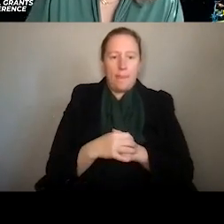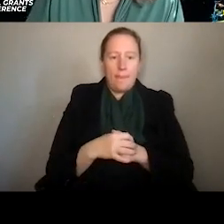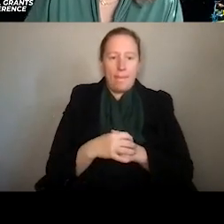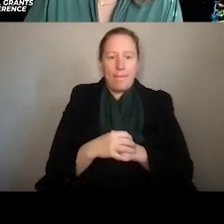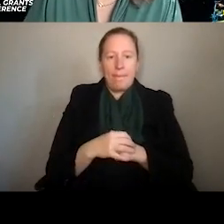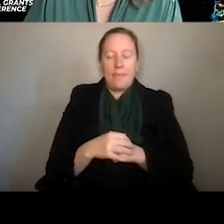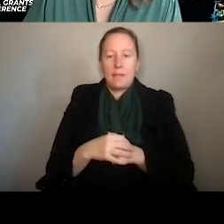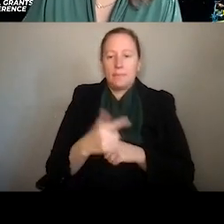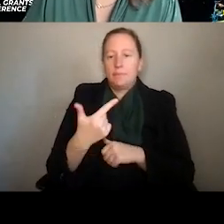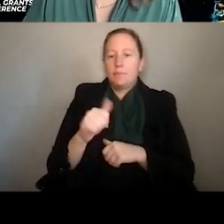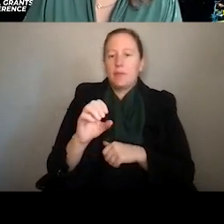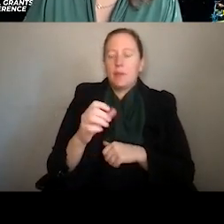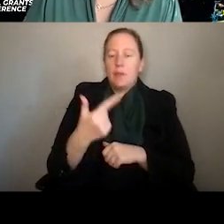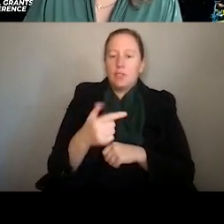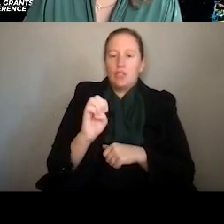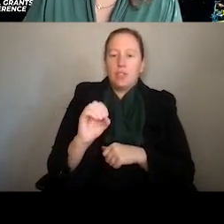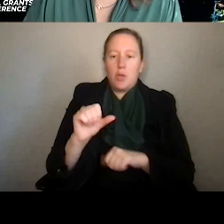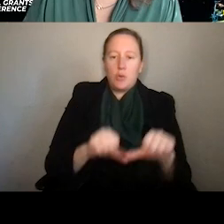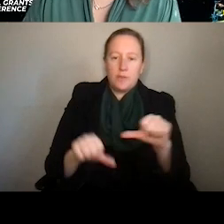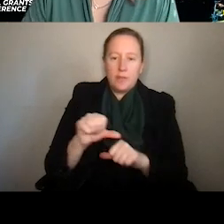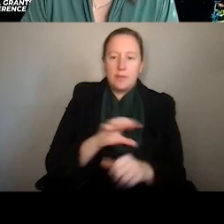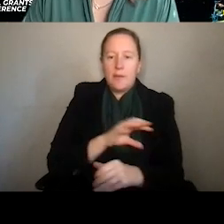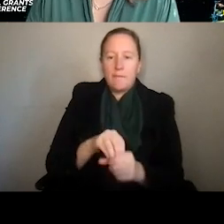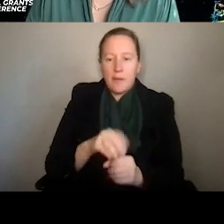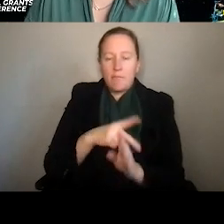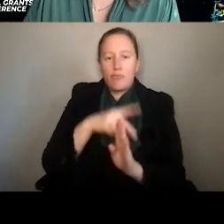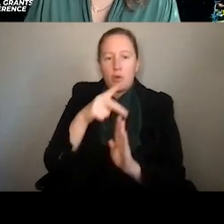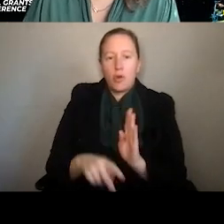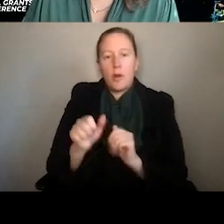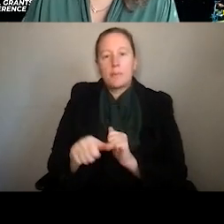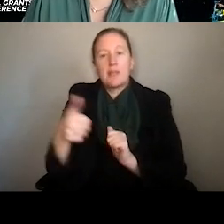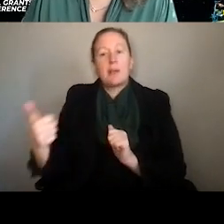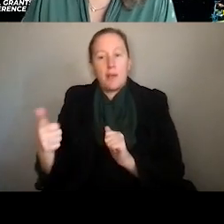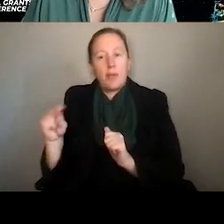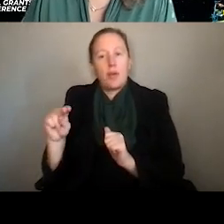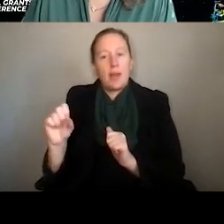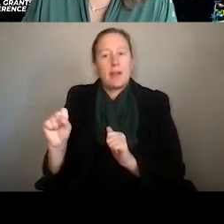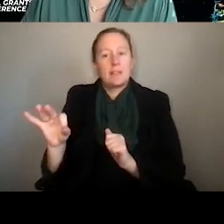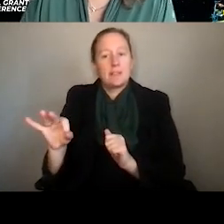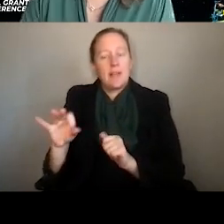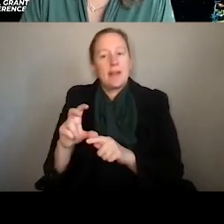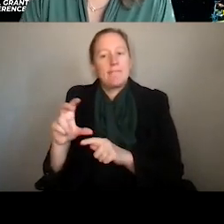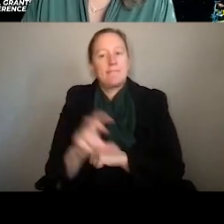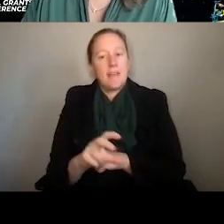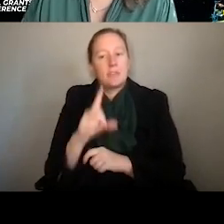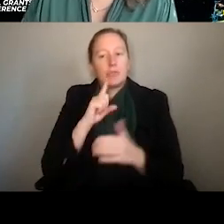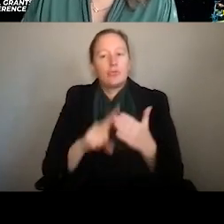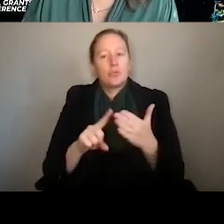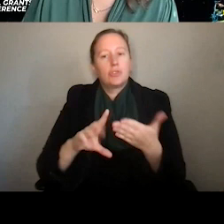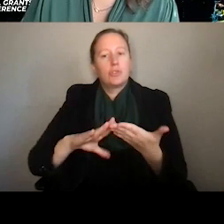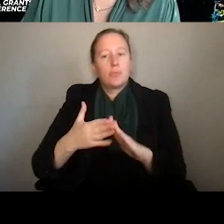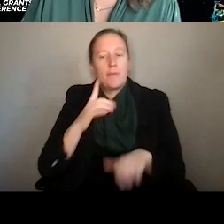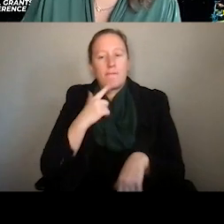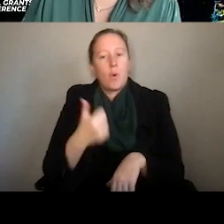So the Geosciences Directorate engages in programs across NSF that invest in our research community at every career